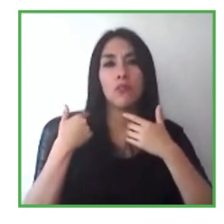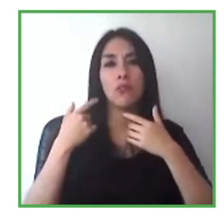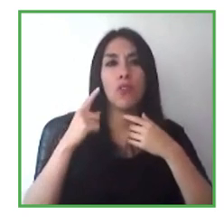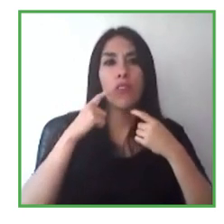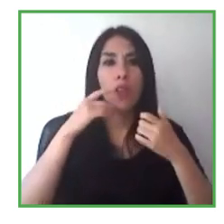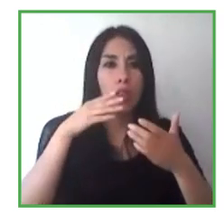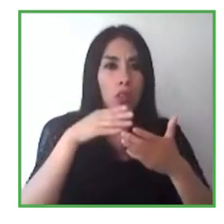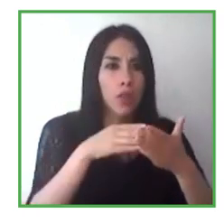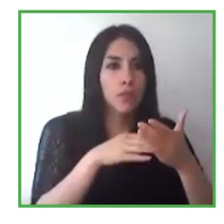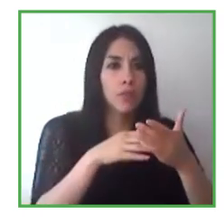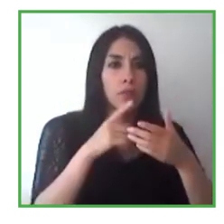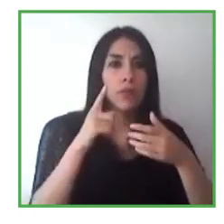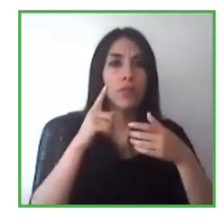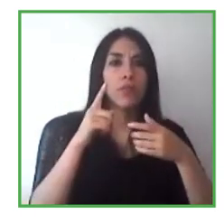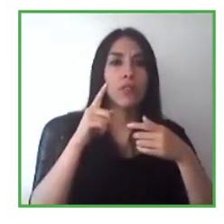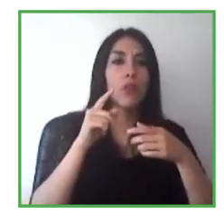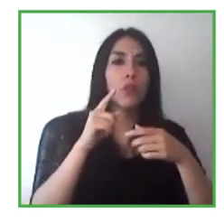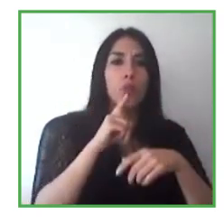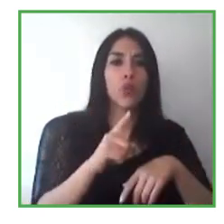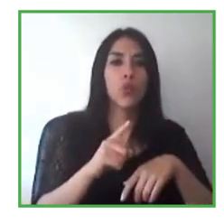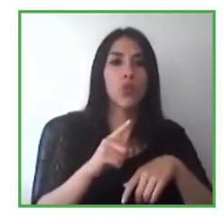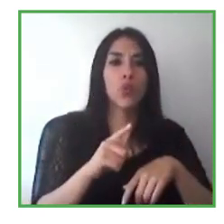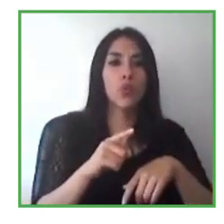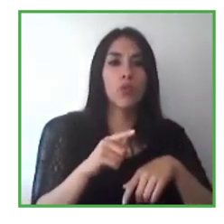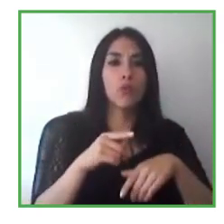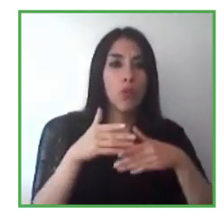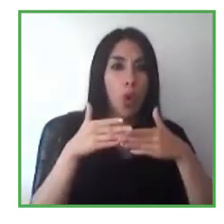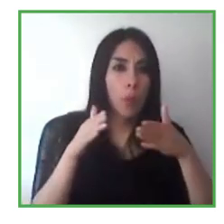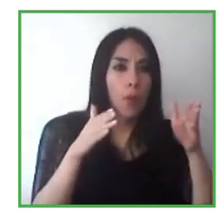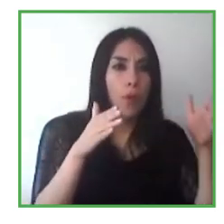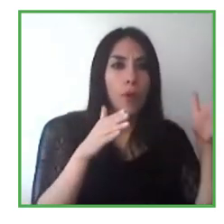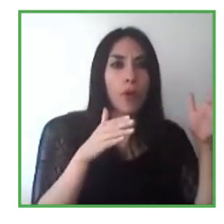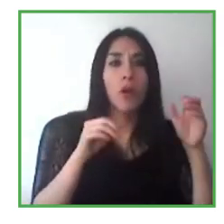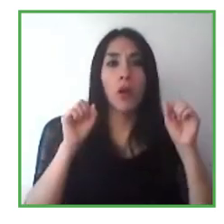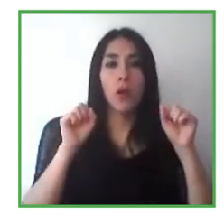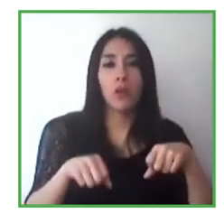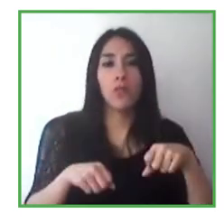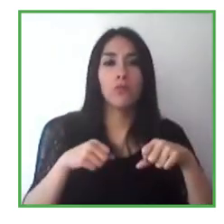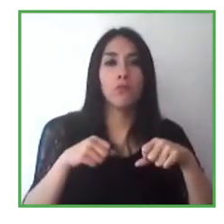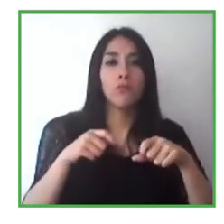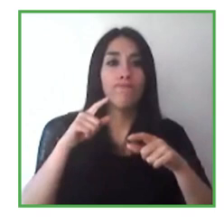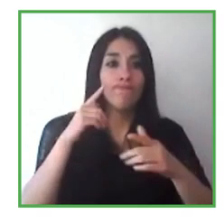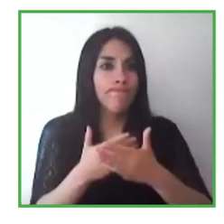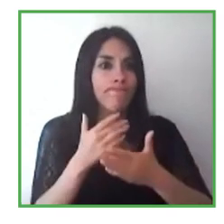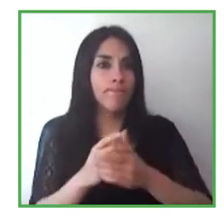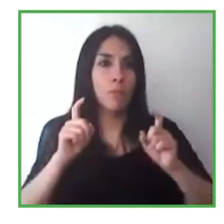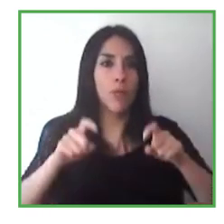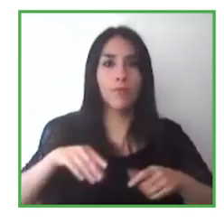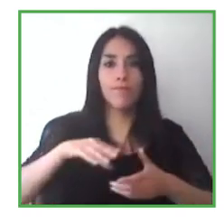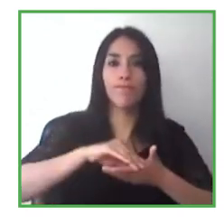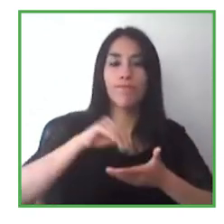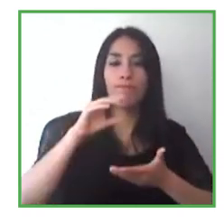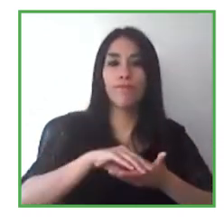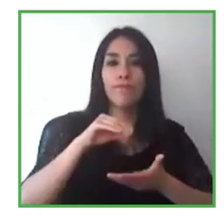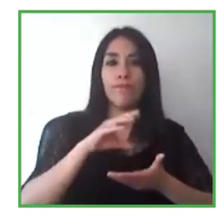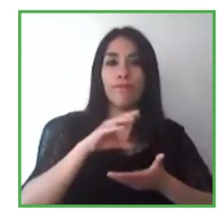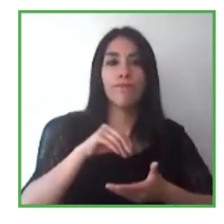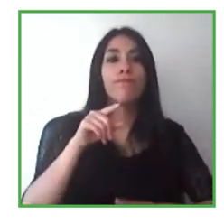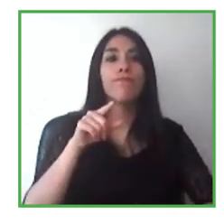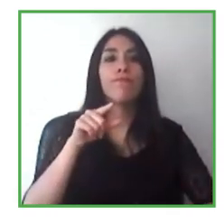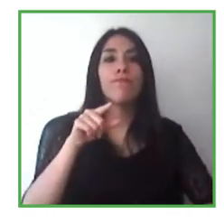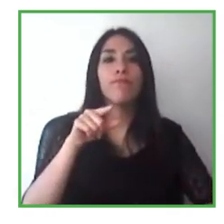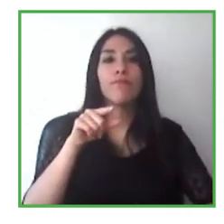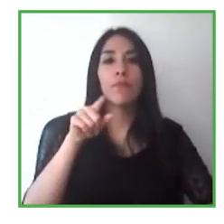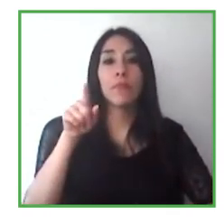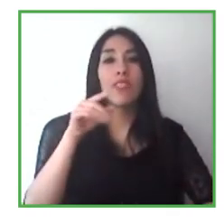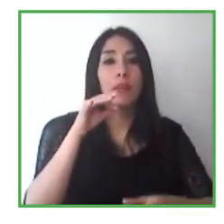there's some things that people can learn from us. And, Eve, as you talked about, you know, we have to look at all sides of this. This is